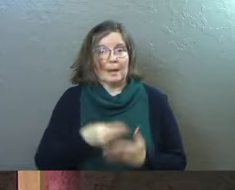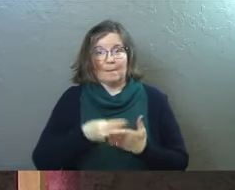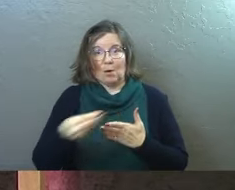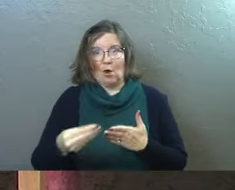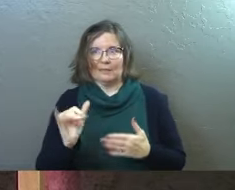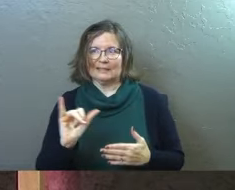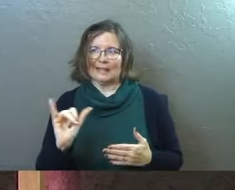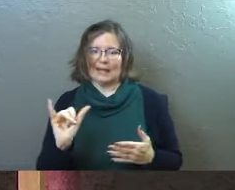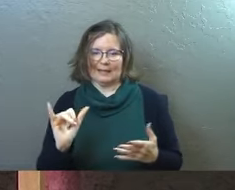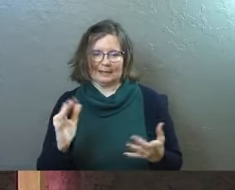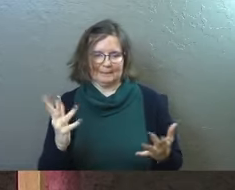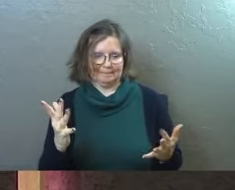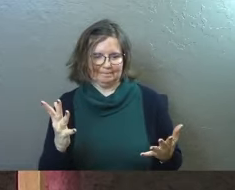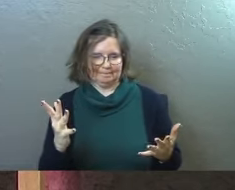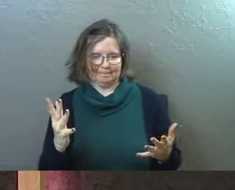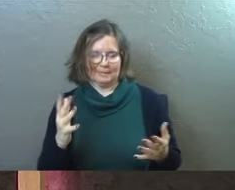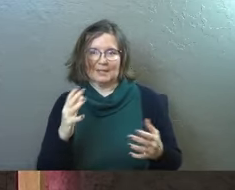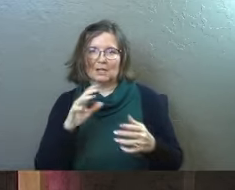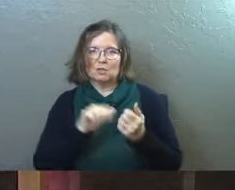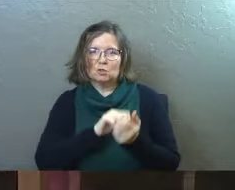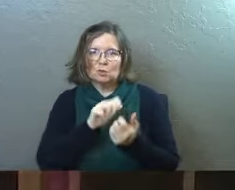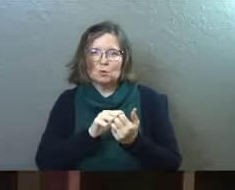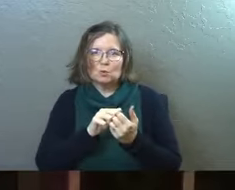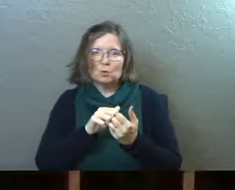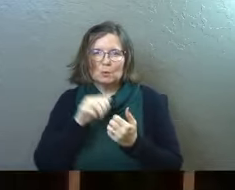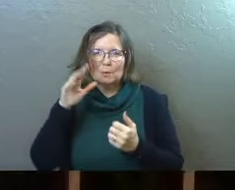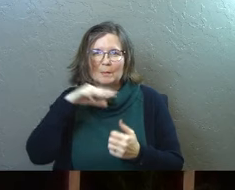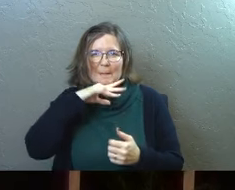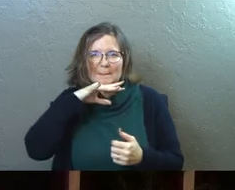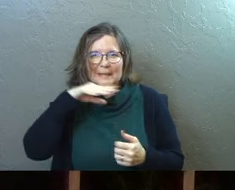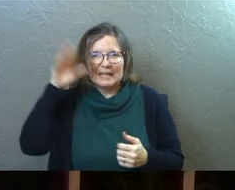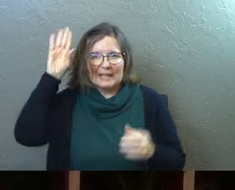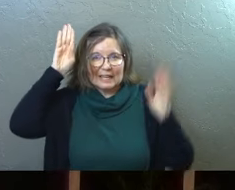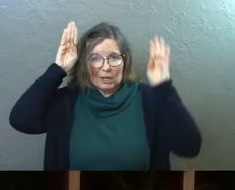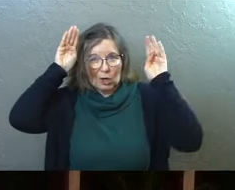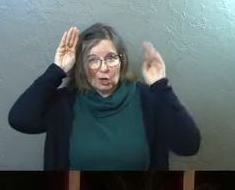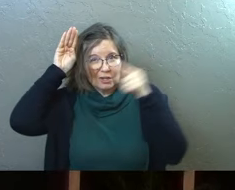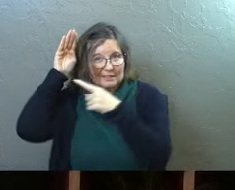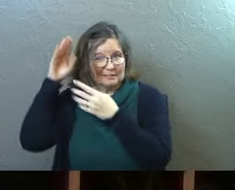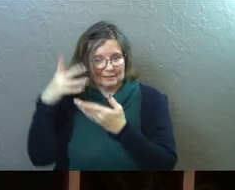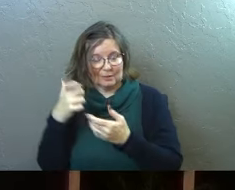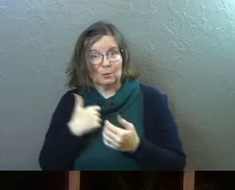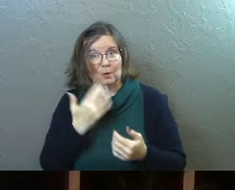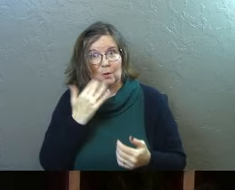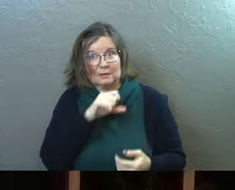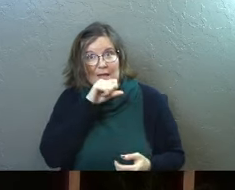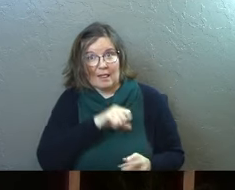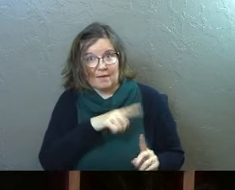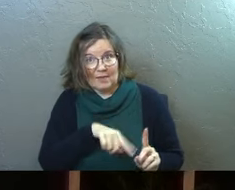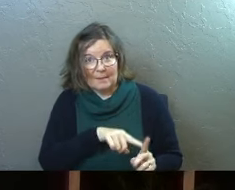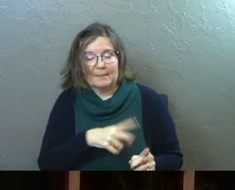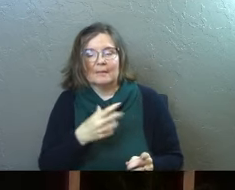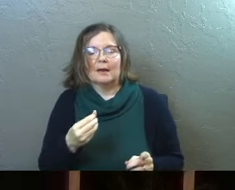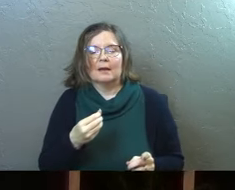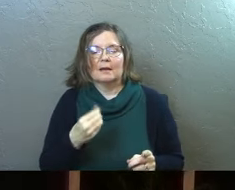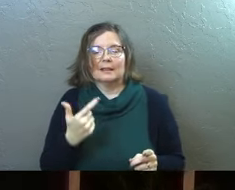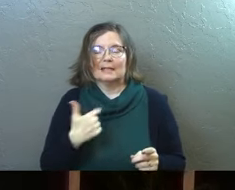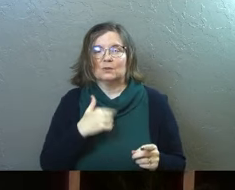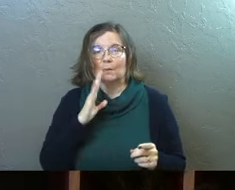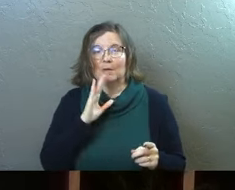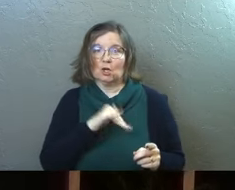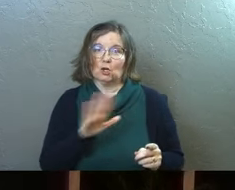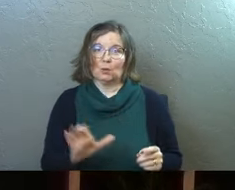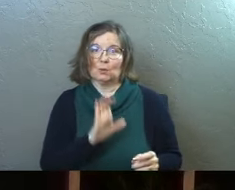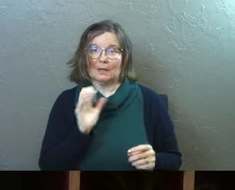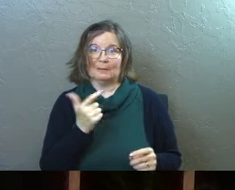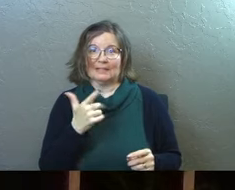bought these like these chewable pig ear things. And you know, cause we know that she loves them and and this is going to